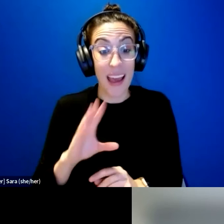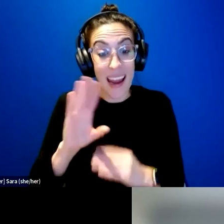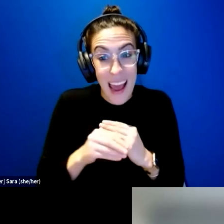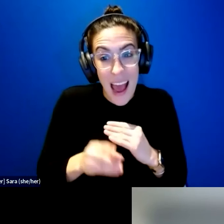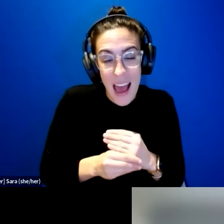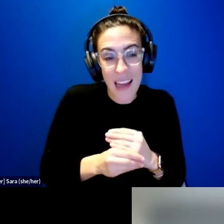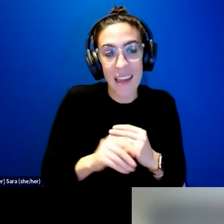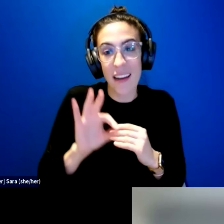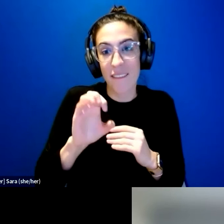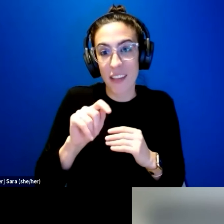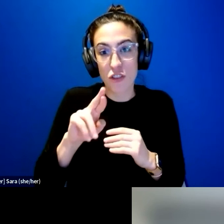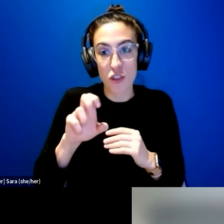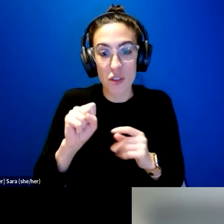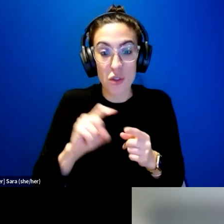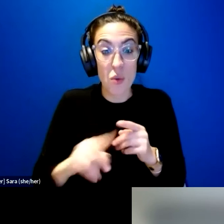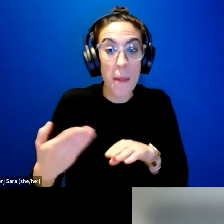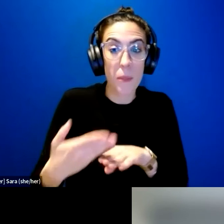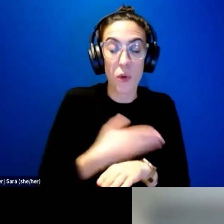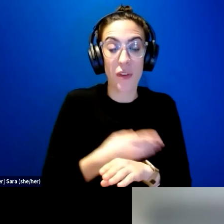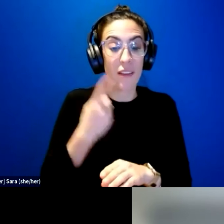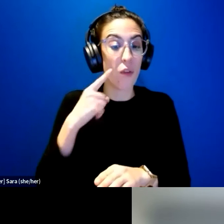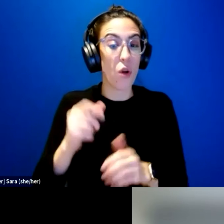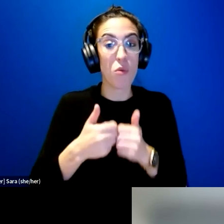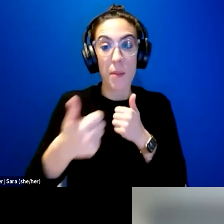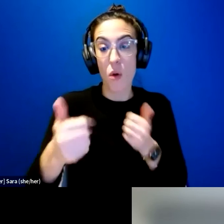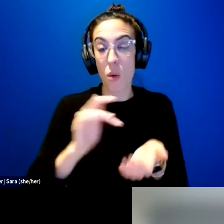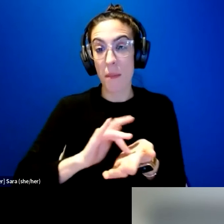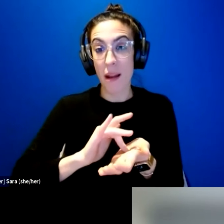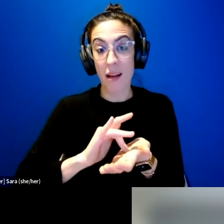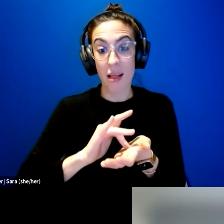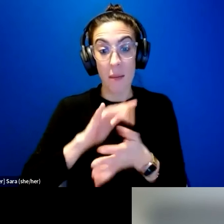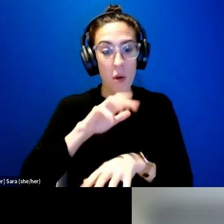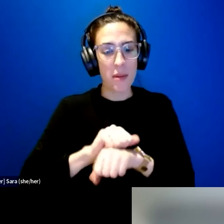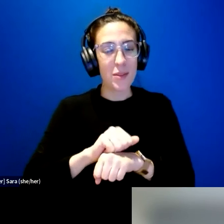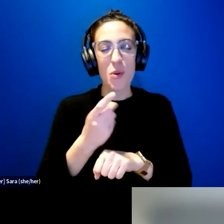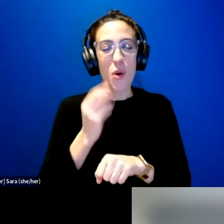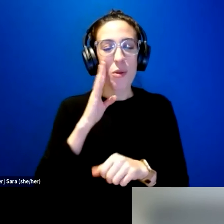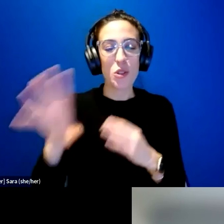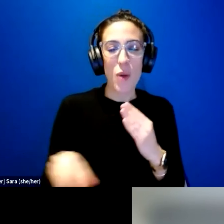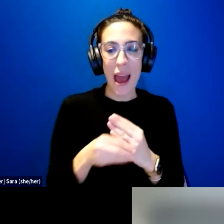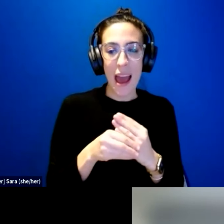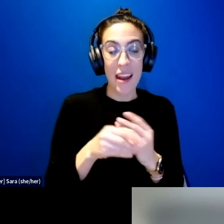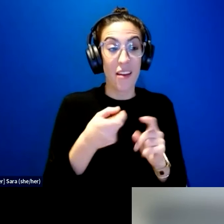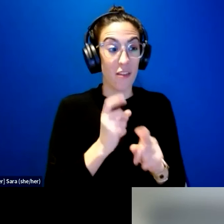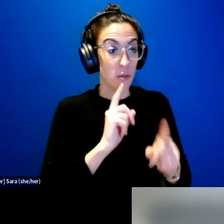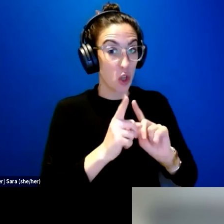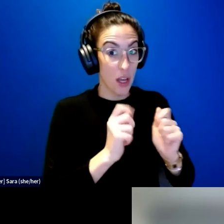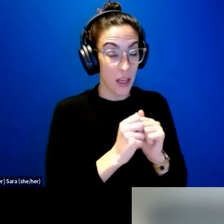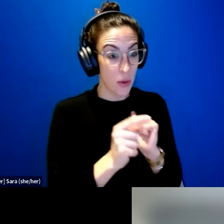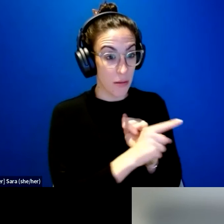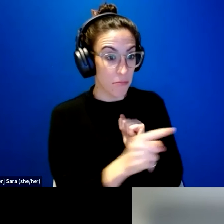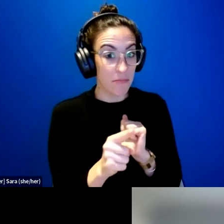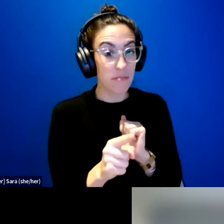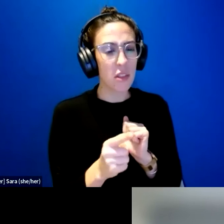visits. What features would you add to Zoom from talking to these participants that would make it more applicable